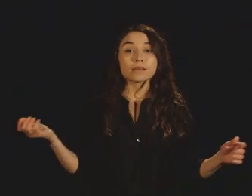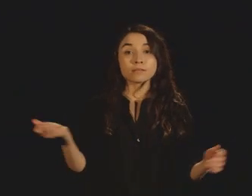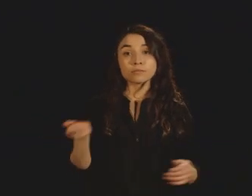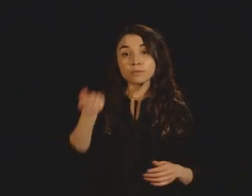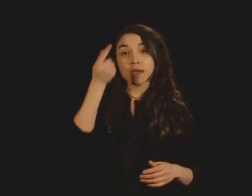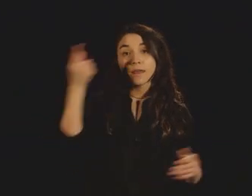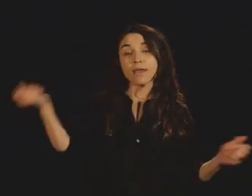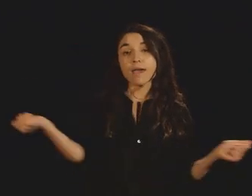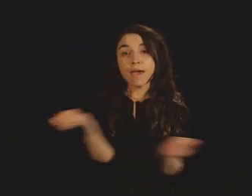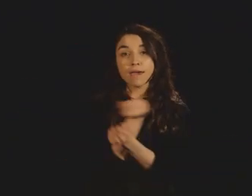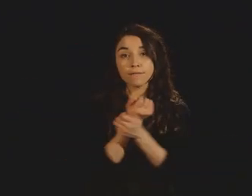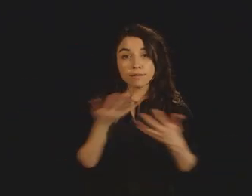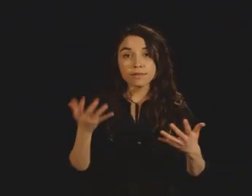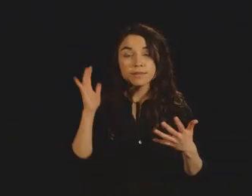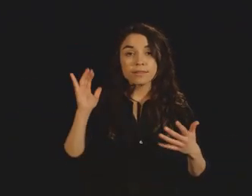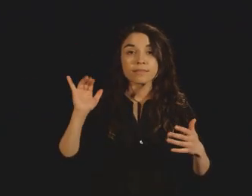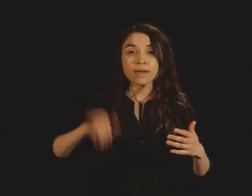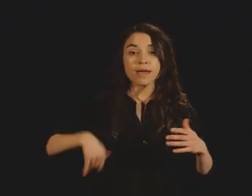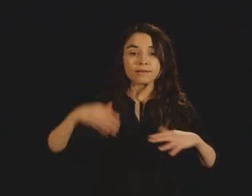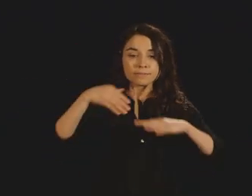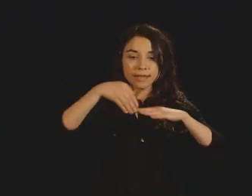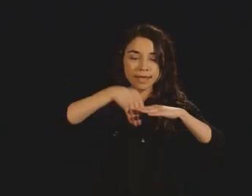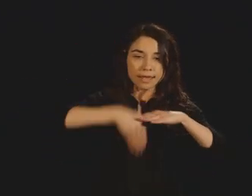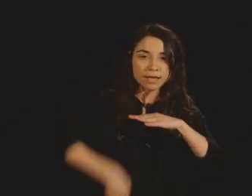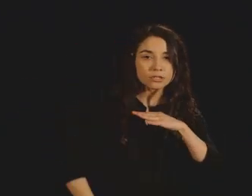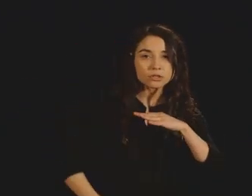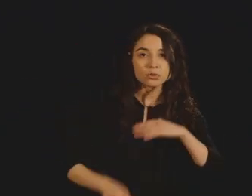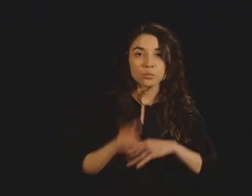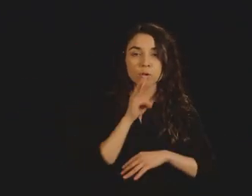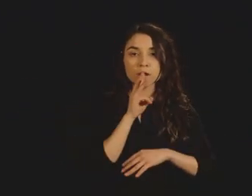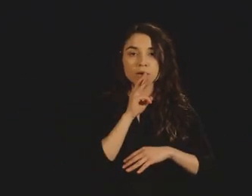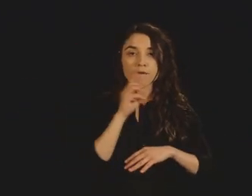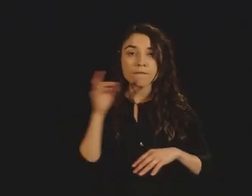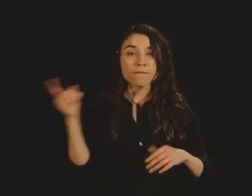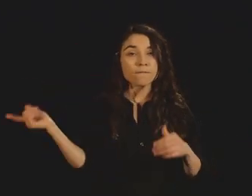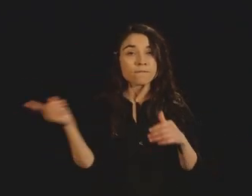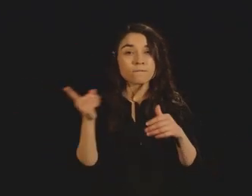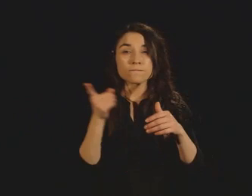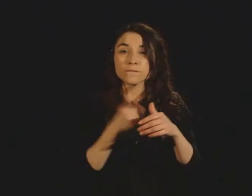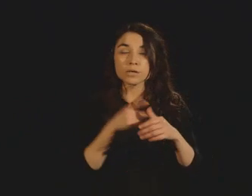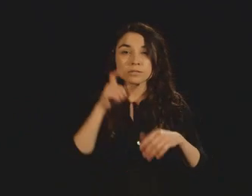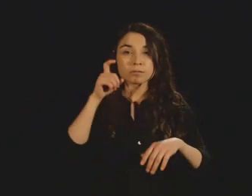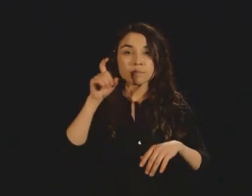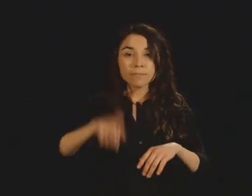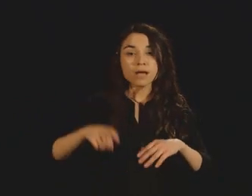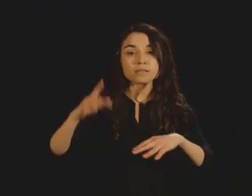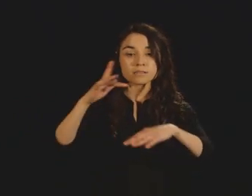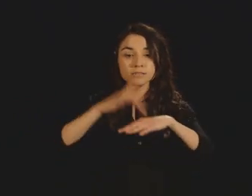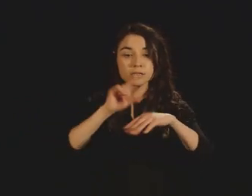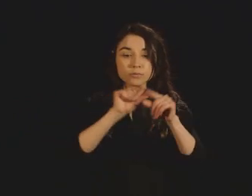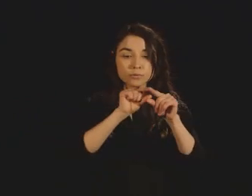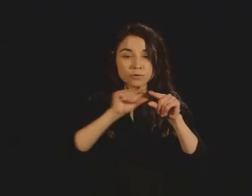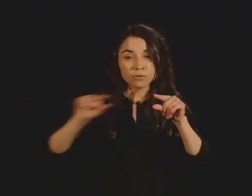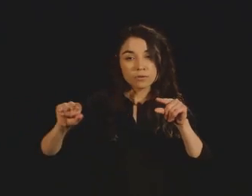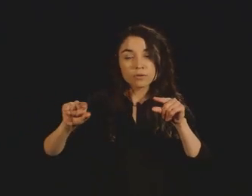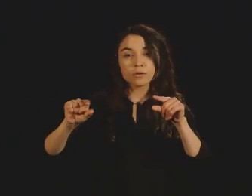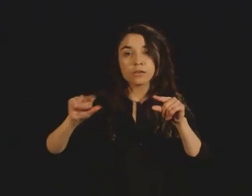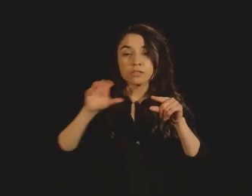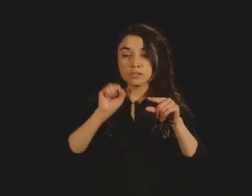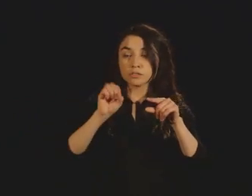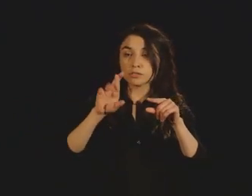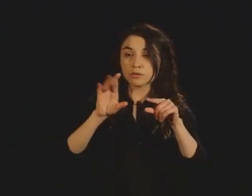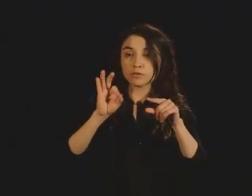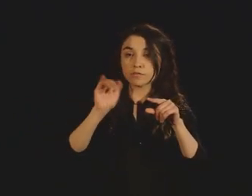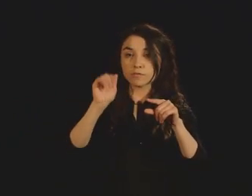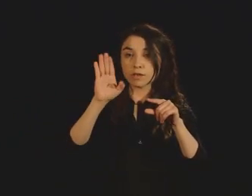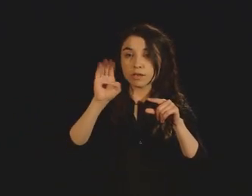air or from the soils, it must get through the surface of water. And that's why it's so important.